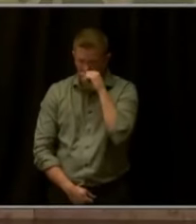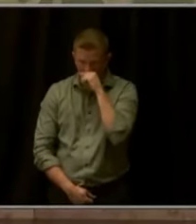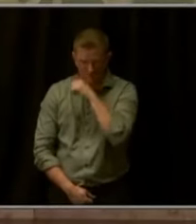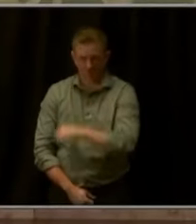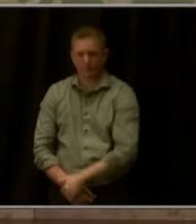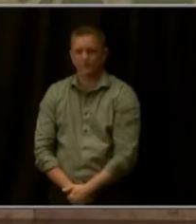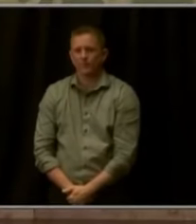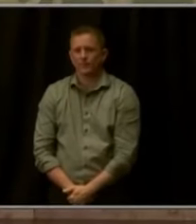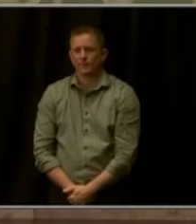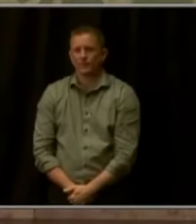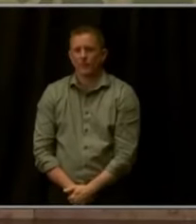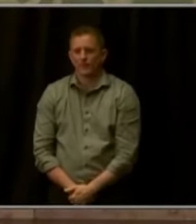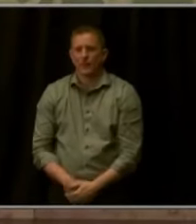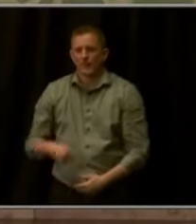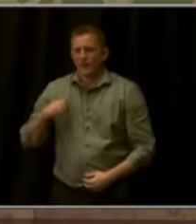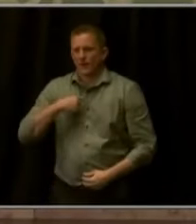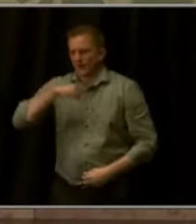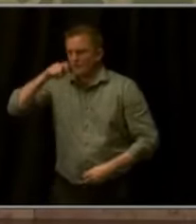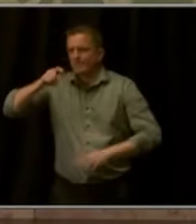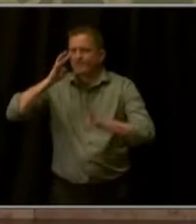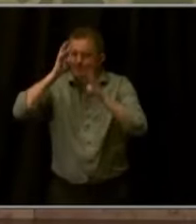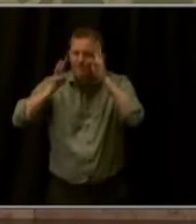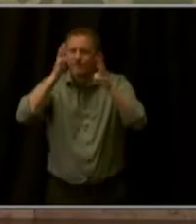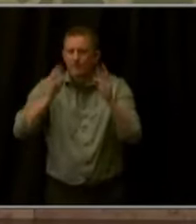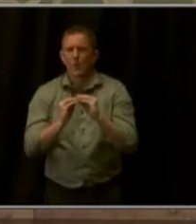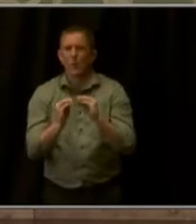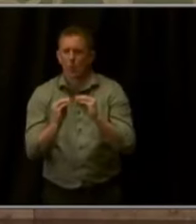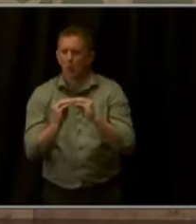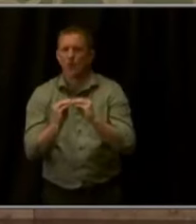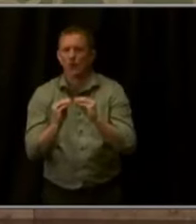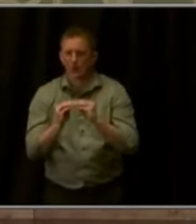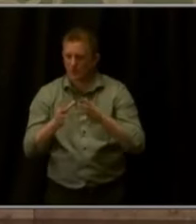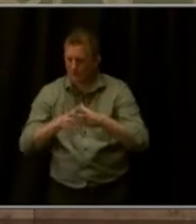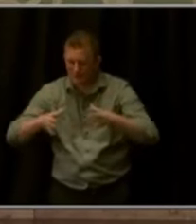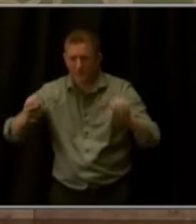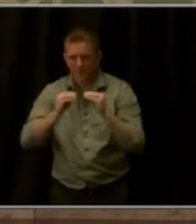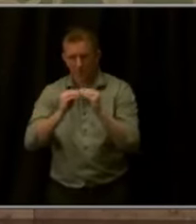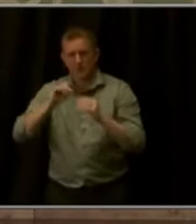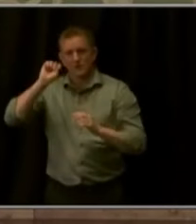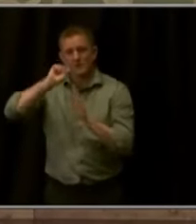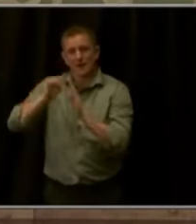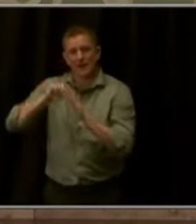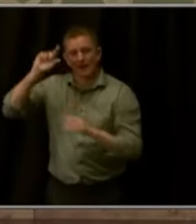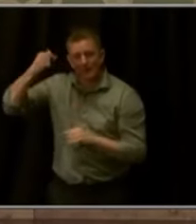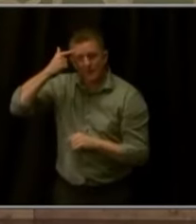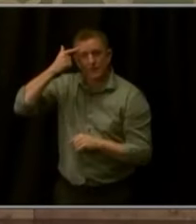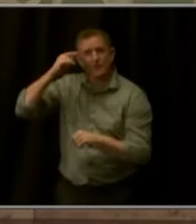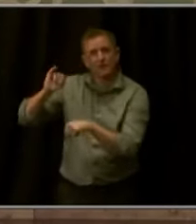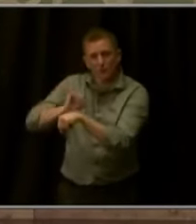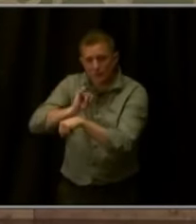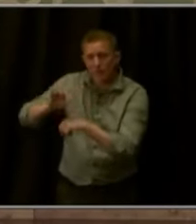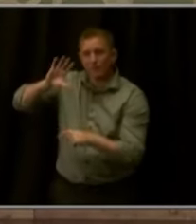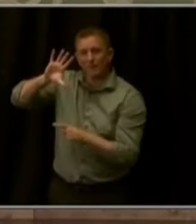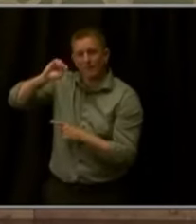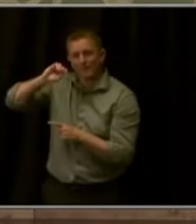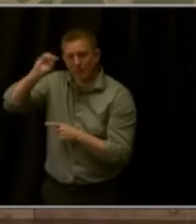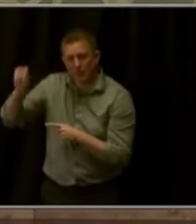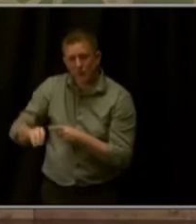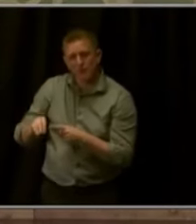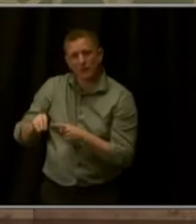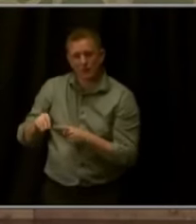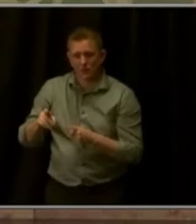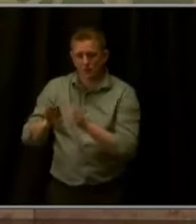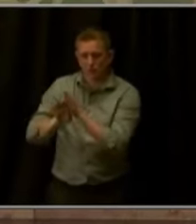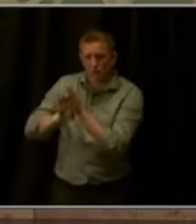even more, increasing the number of state government apprenticeships by 50%, supporting the creation of 100 new apprenticeship opportunities